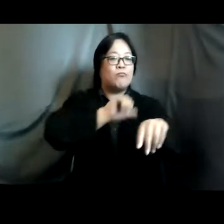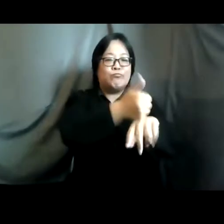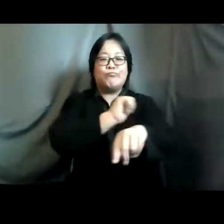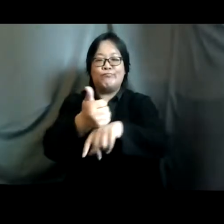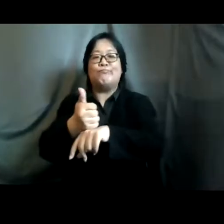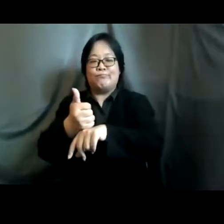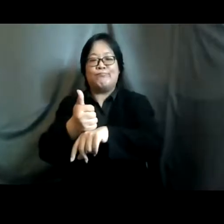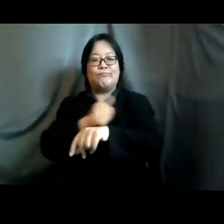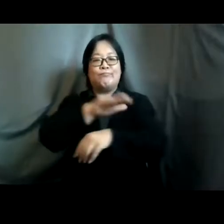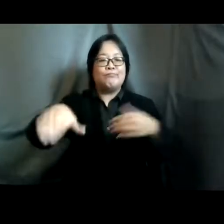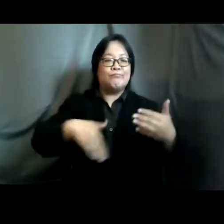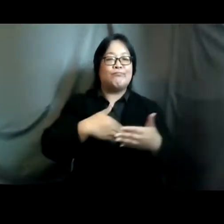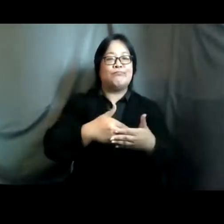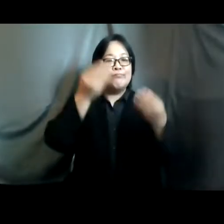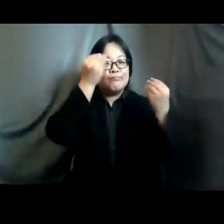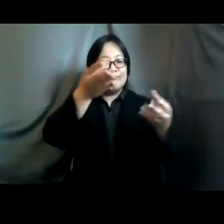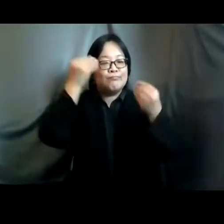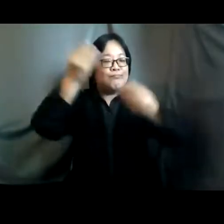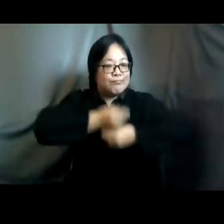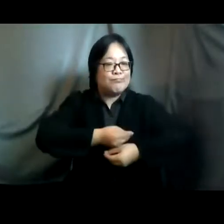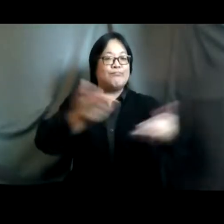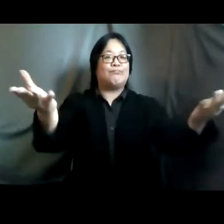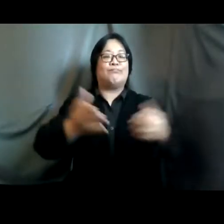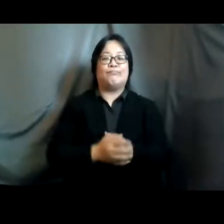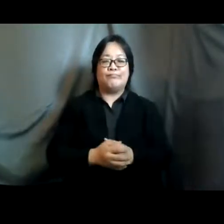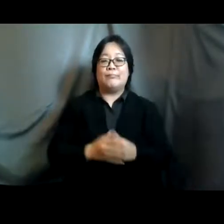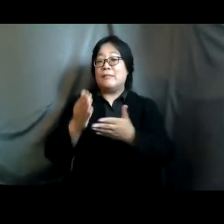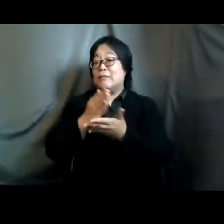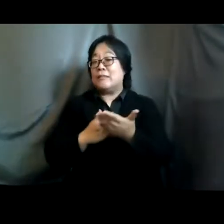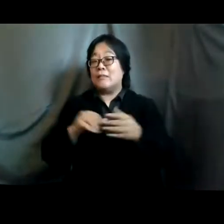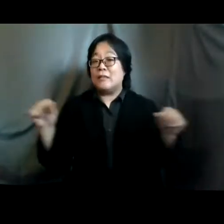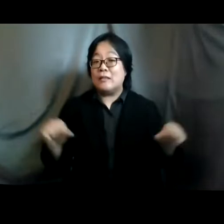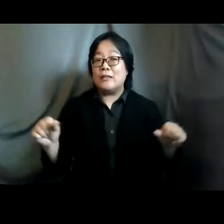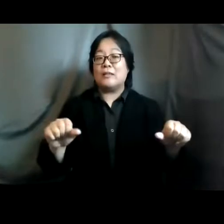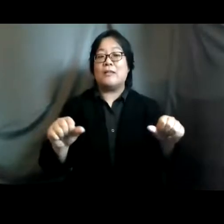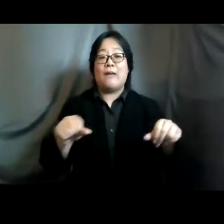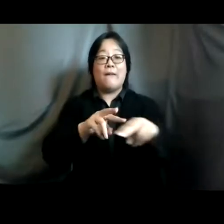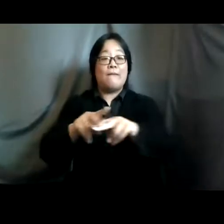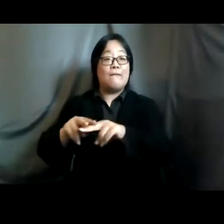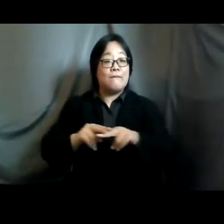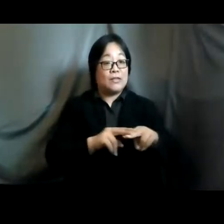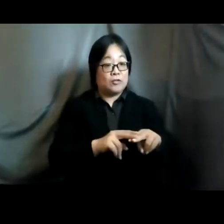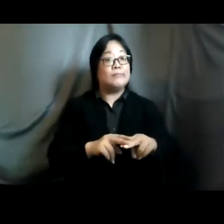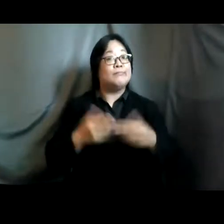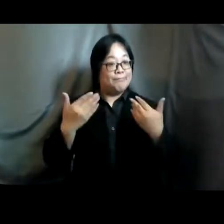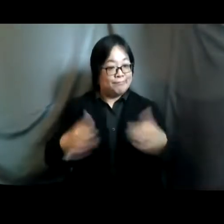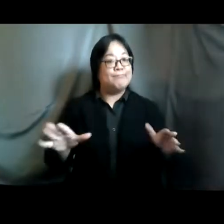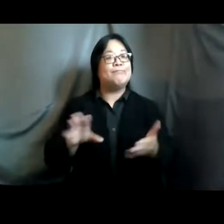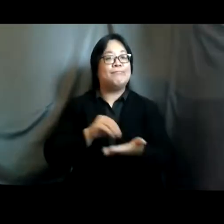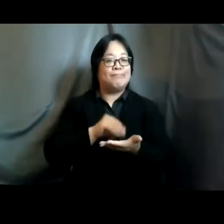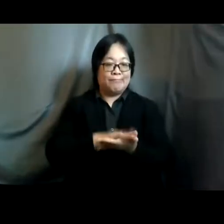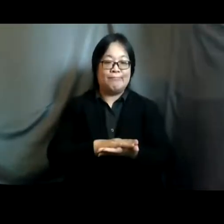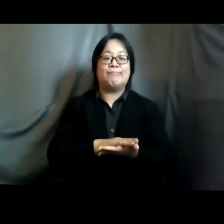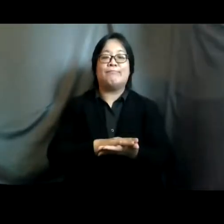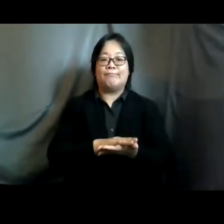uh all this information out so some of the key actions that fiji has undertaken uh has included the the